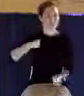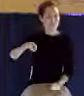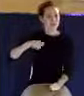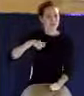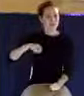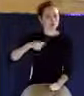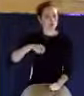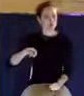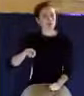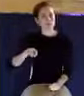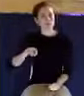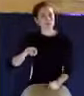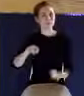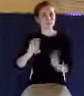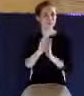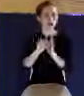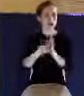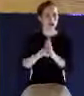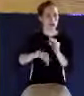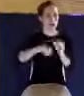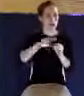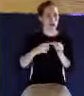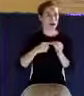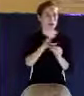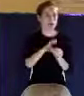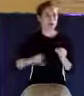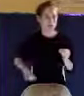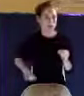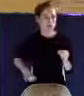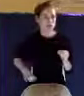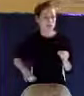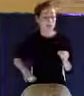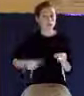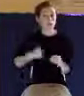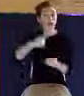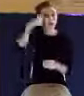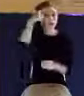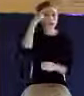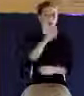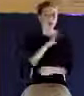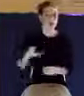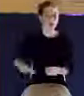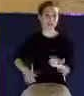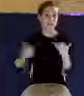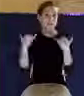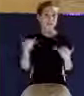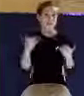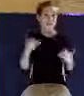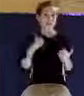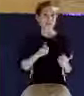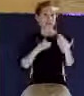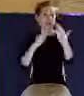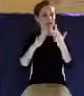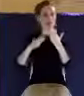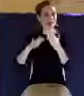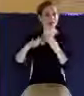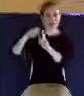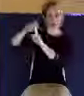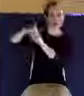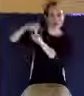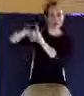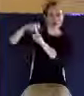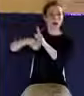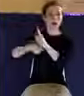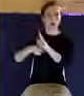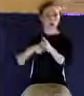And I think Christ is under attack. Even in supposed evangelical or fundamental churches, it just amazes me how people